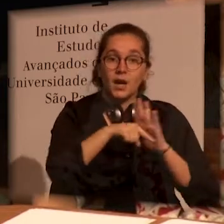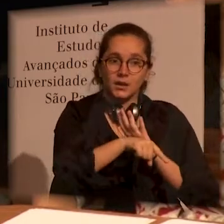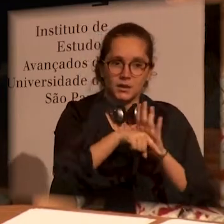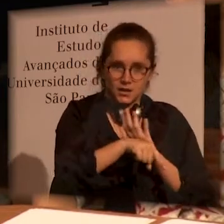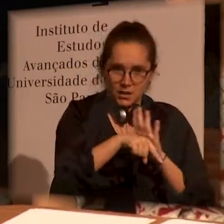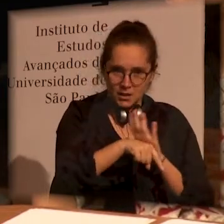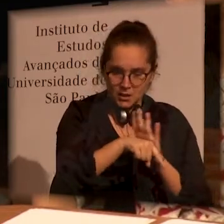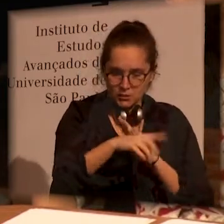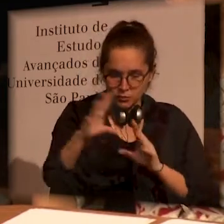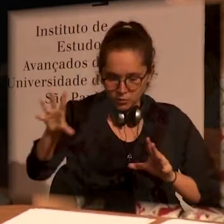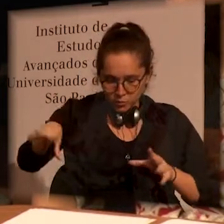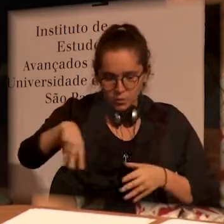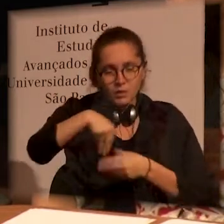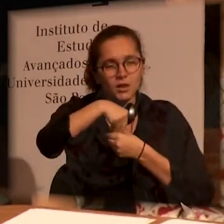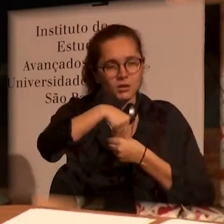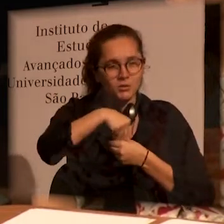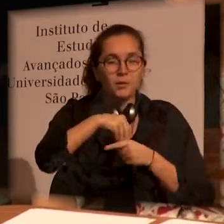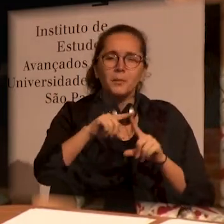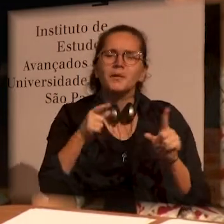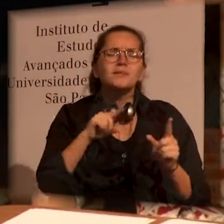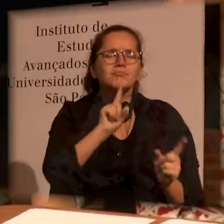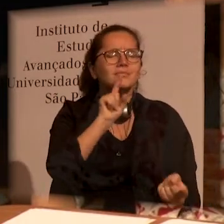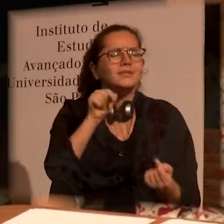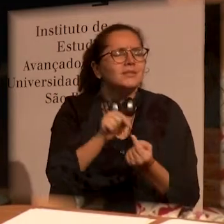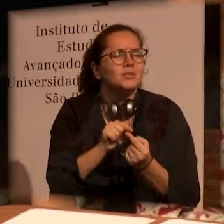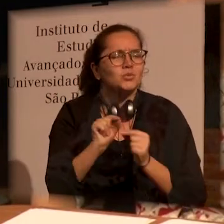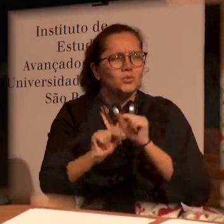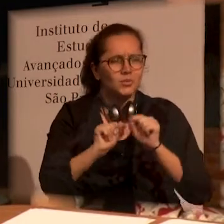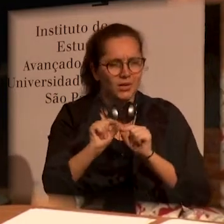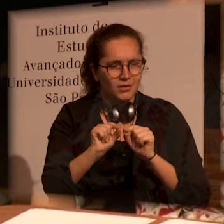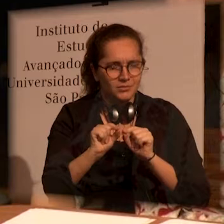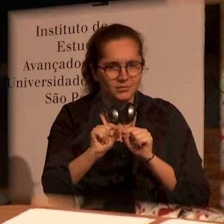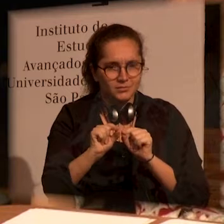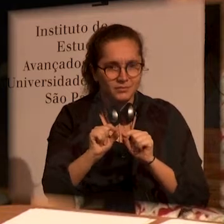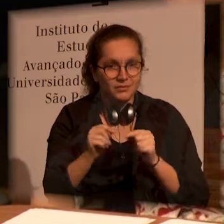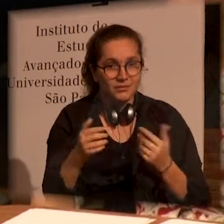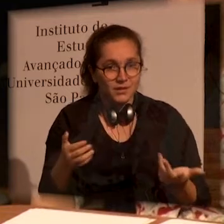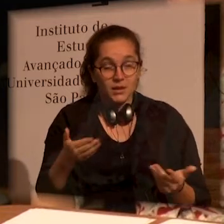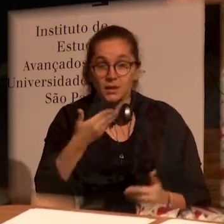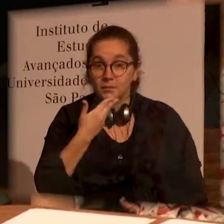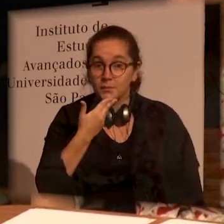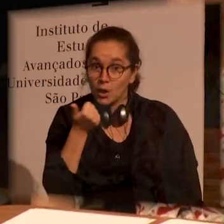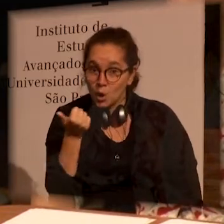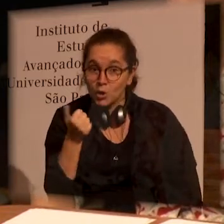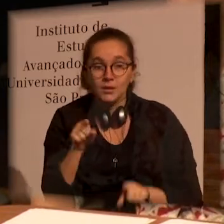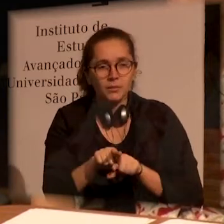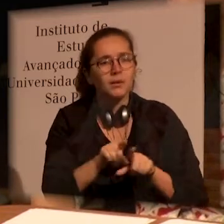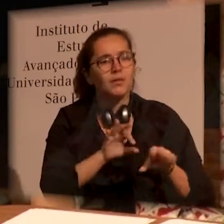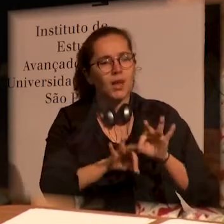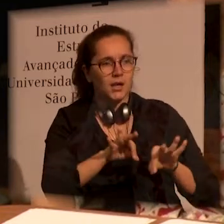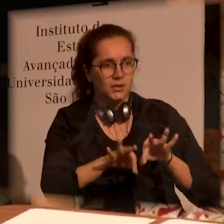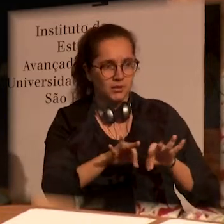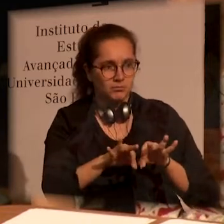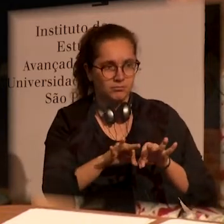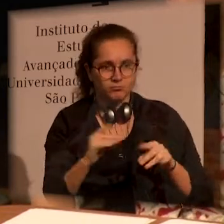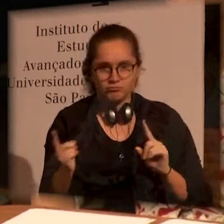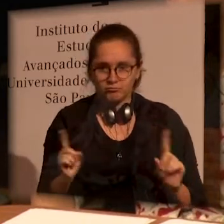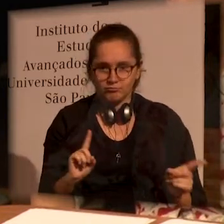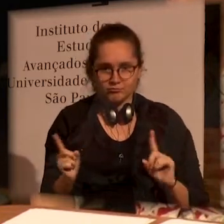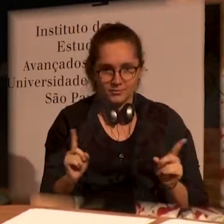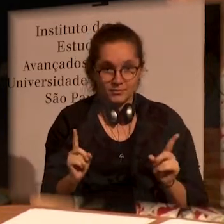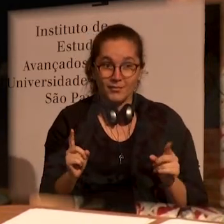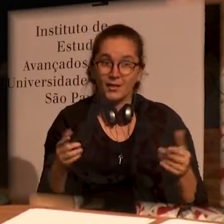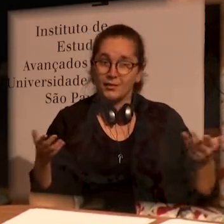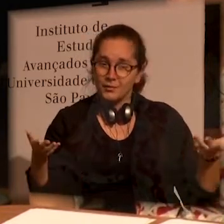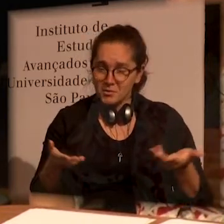of disability involves the analysis of the spirit and the soul of that person. And also the best technique.